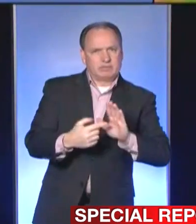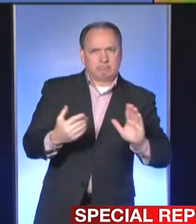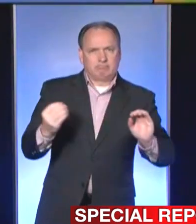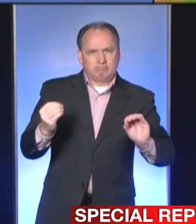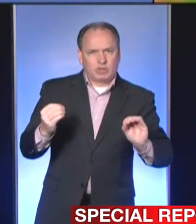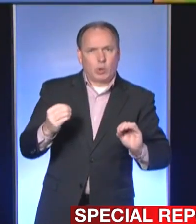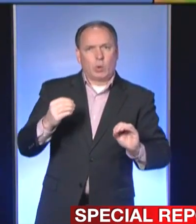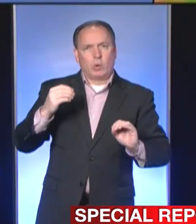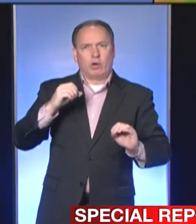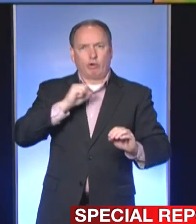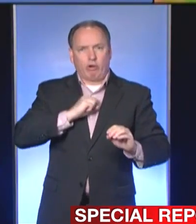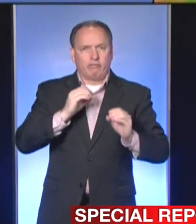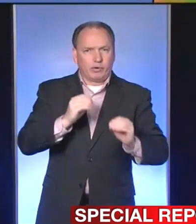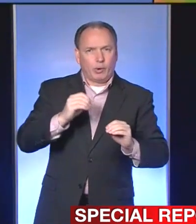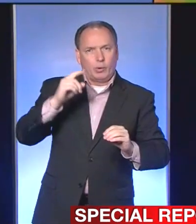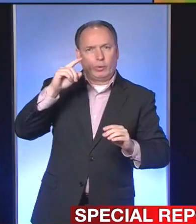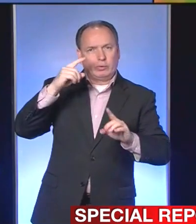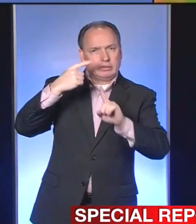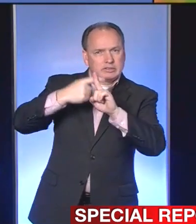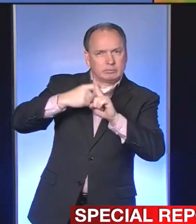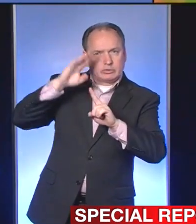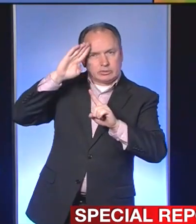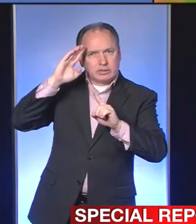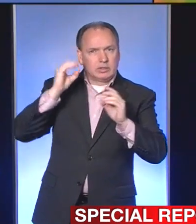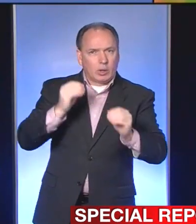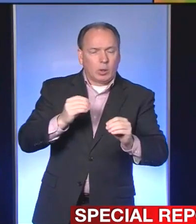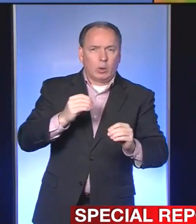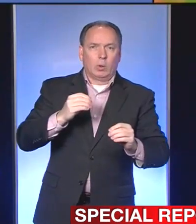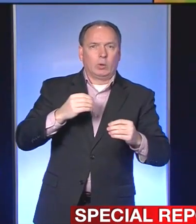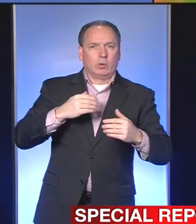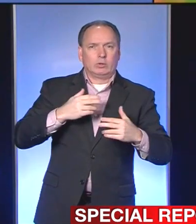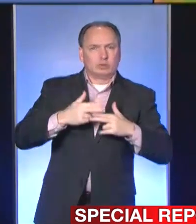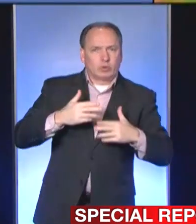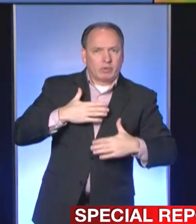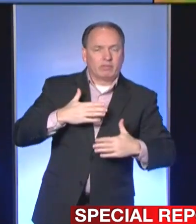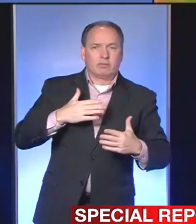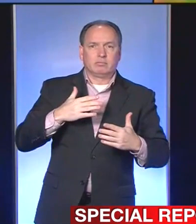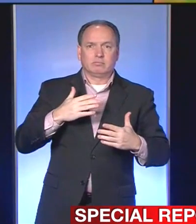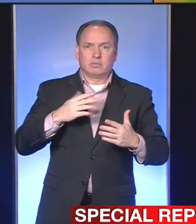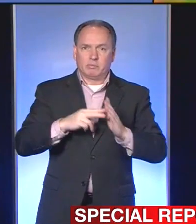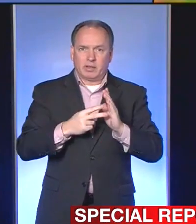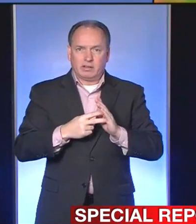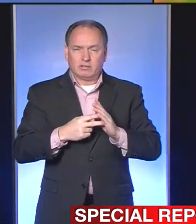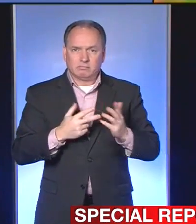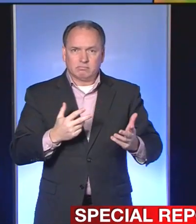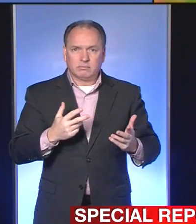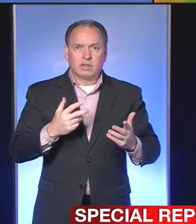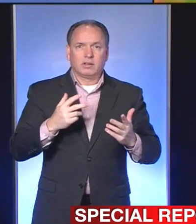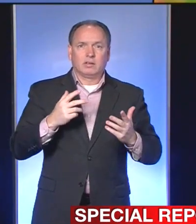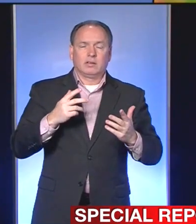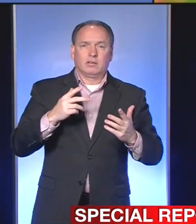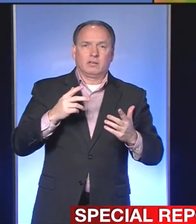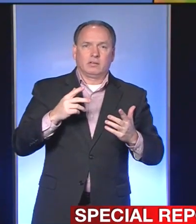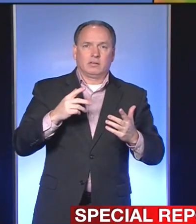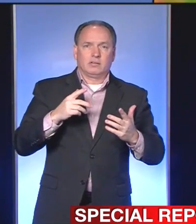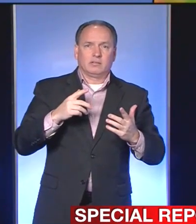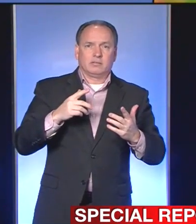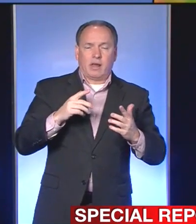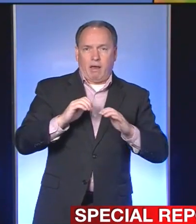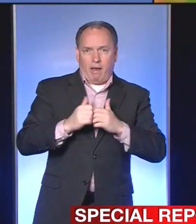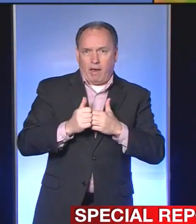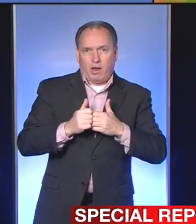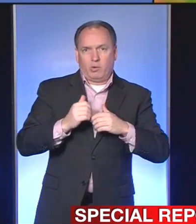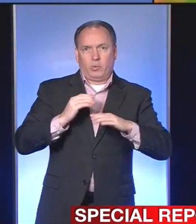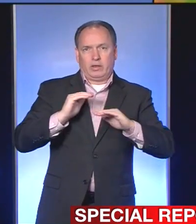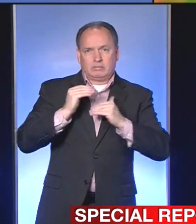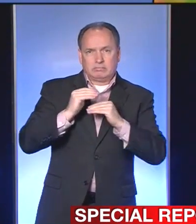there's just this tiny chance that somebody can be detected. Otherwise, the other mitigation aspects of this